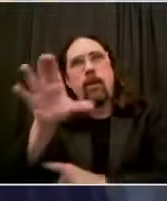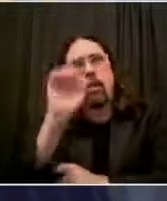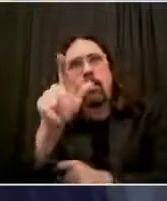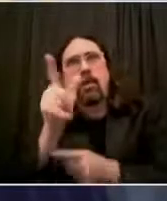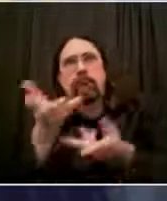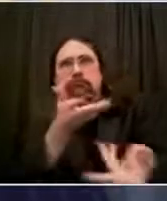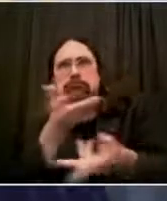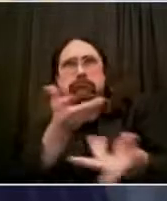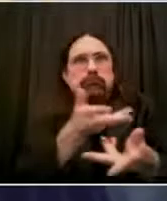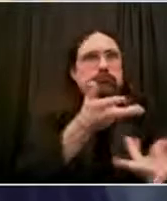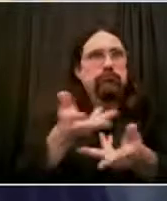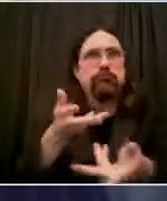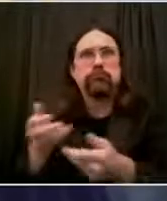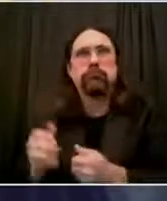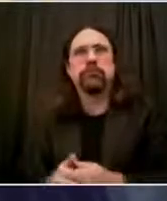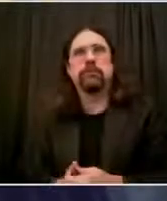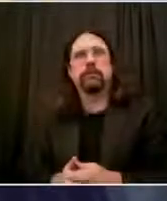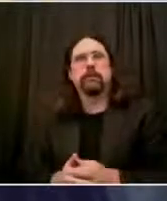balance we're going to strike.